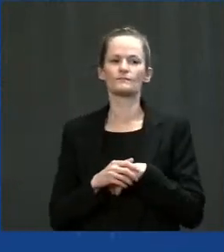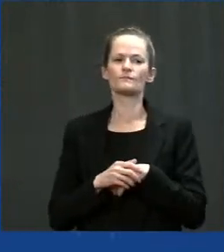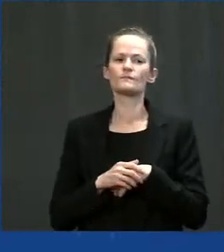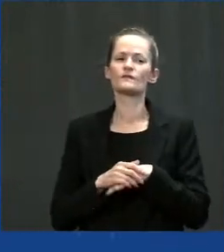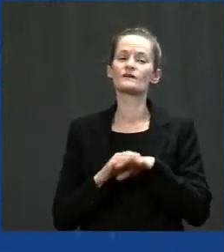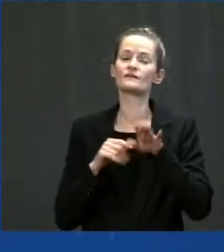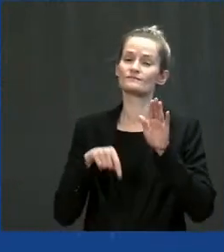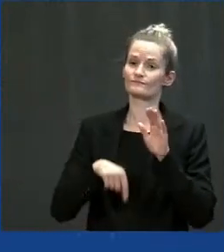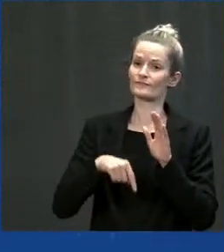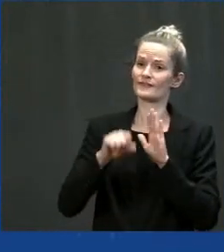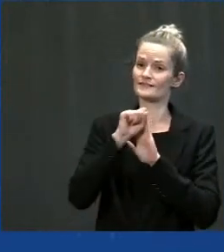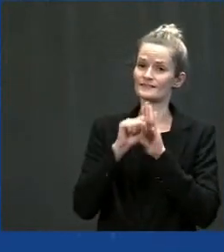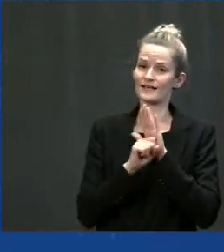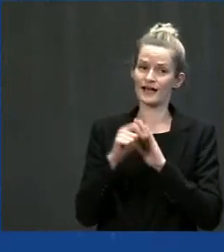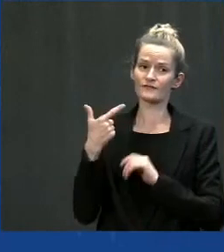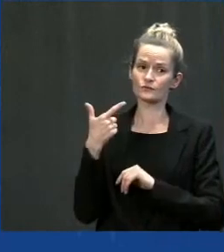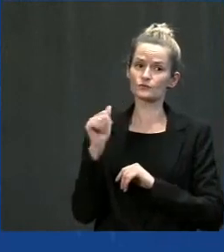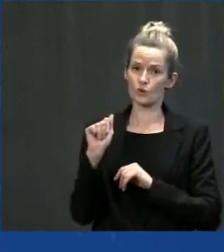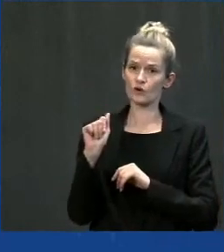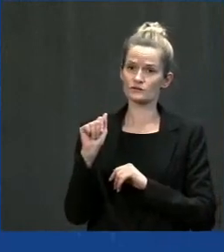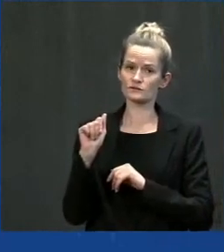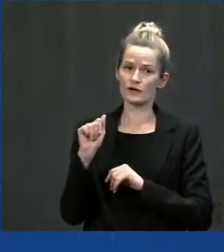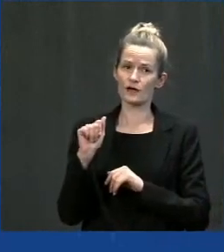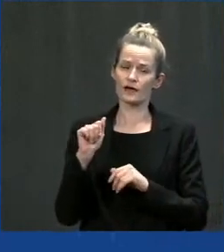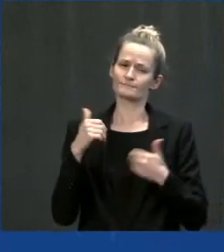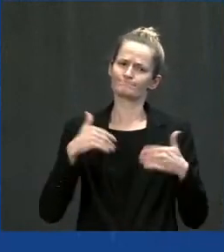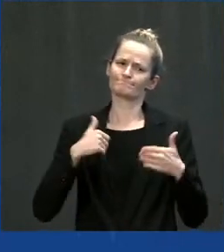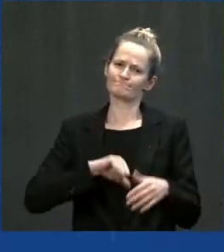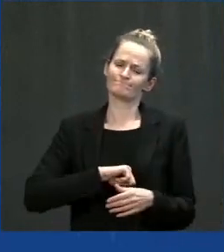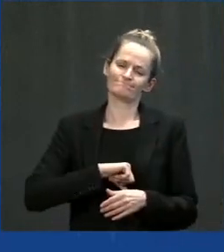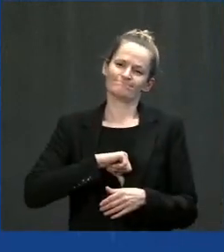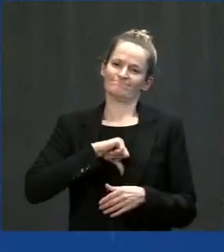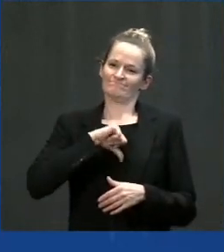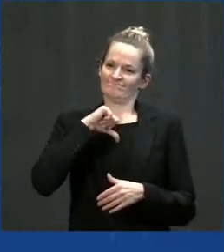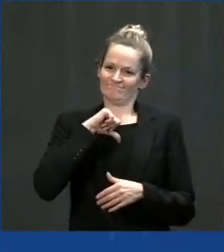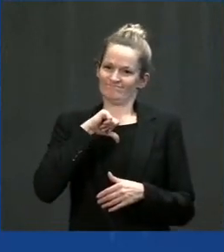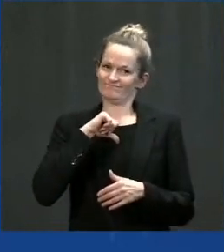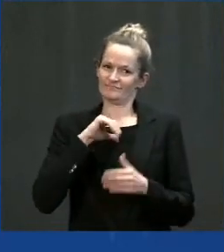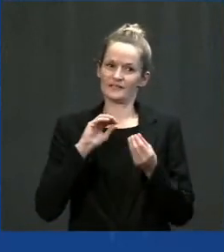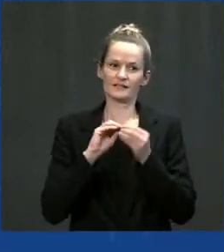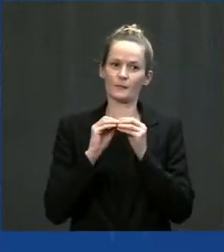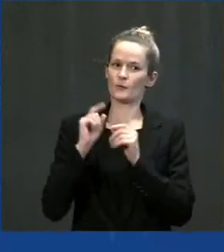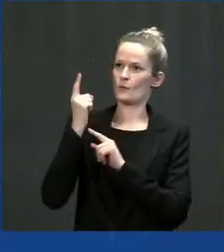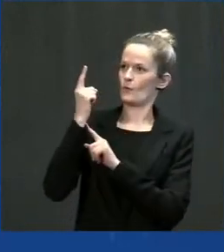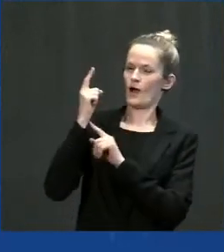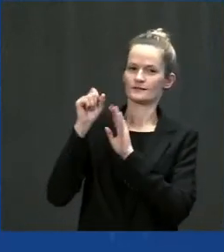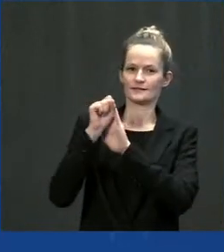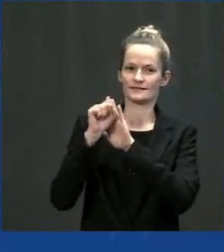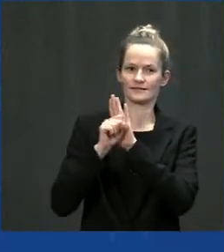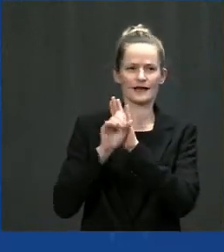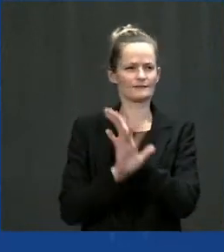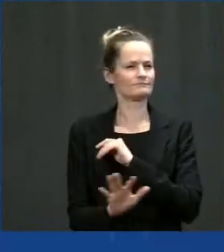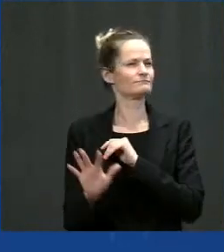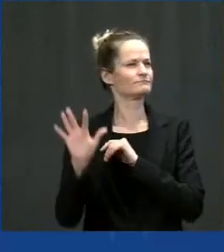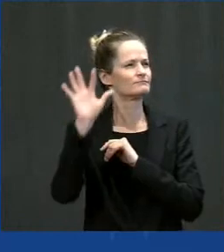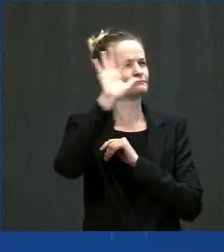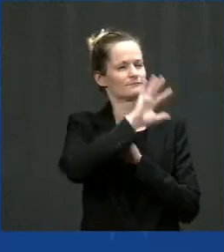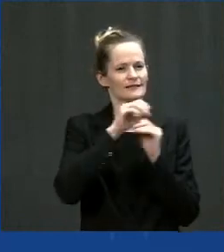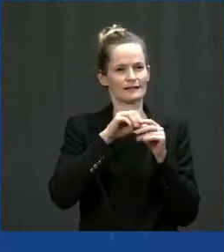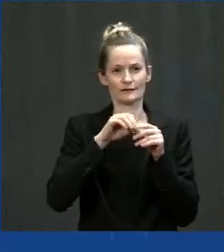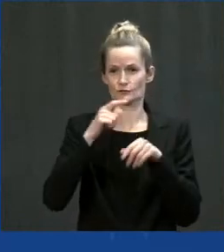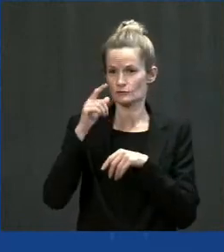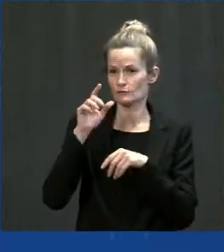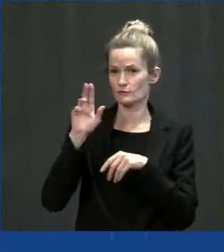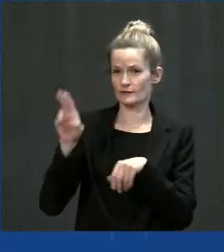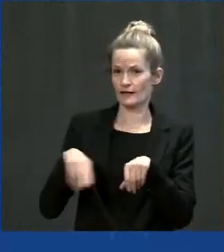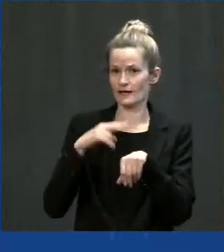prides itself in being the number one state in the nation to do business. Along with that, of course, comes heavy traffic and congestion.